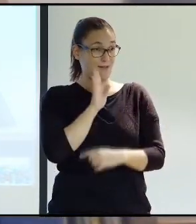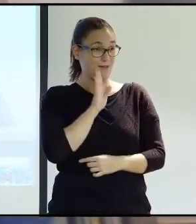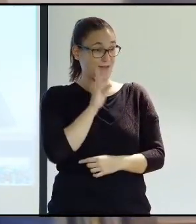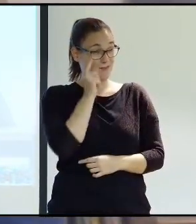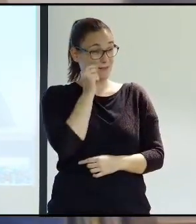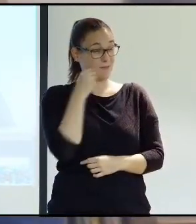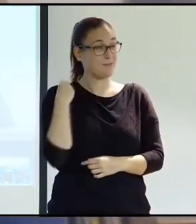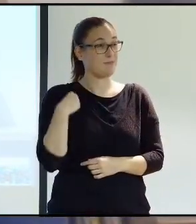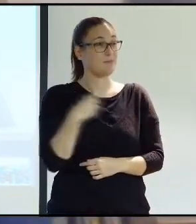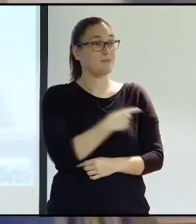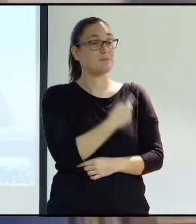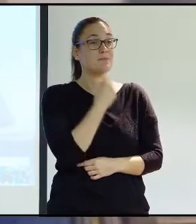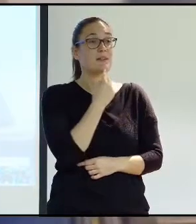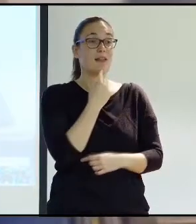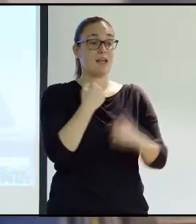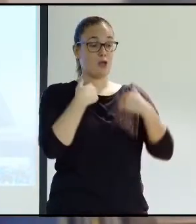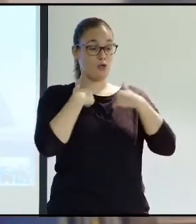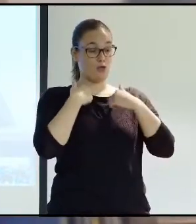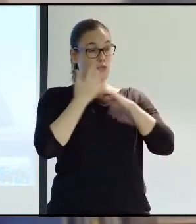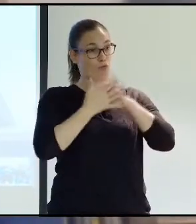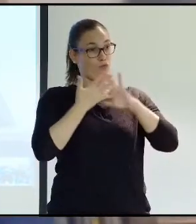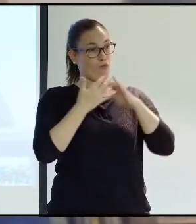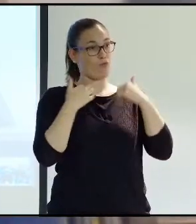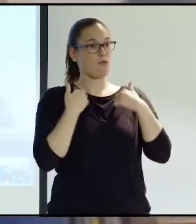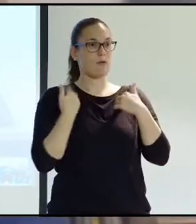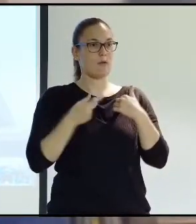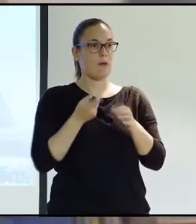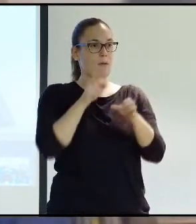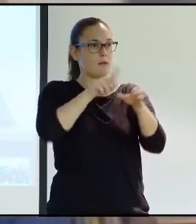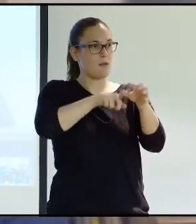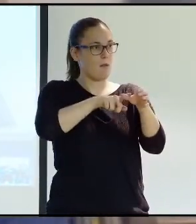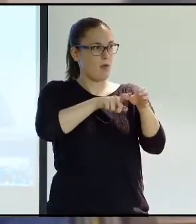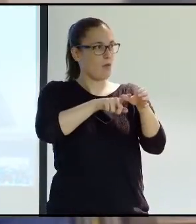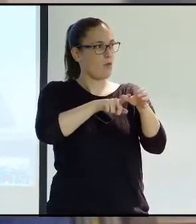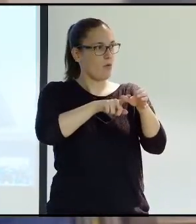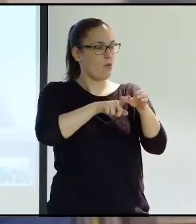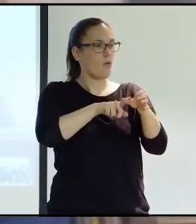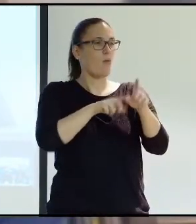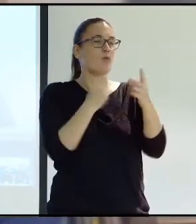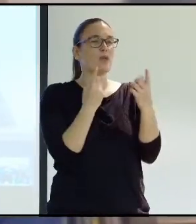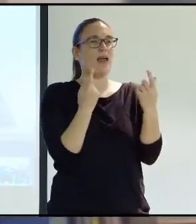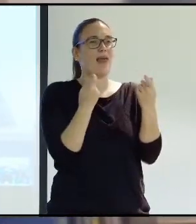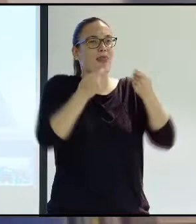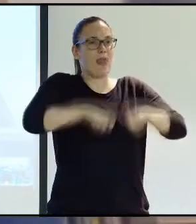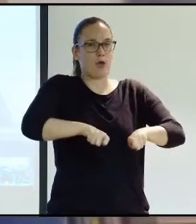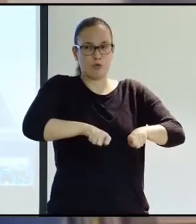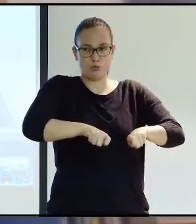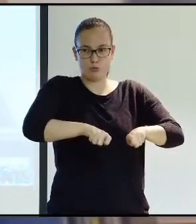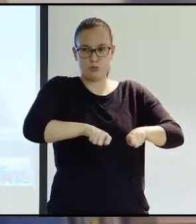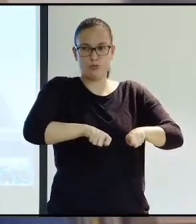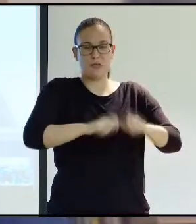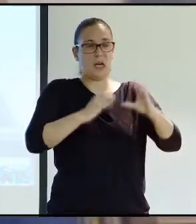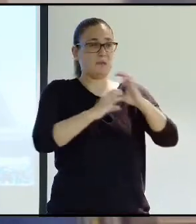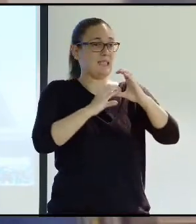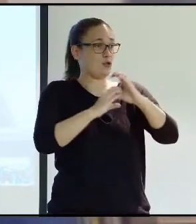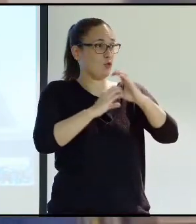So I was thinking when I prepared my presentation, I thought I'd have participated in